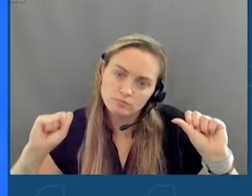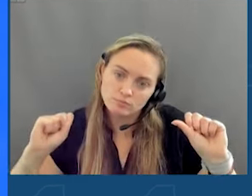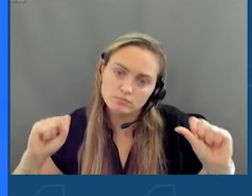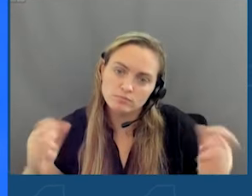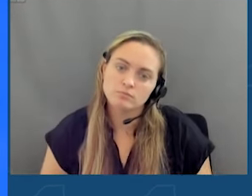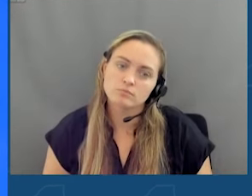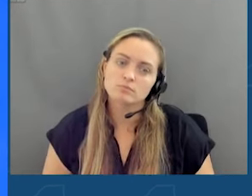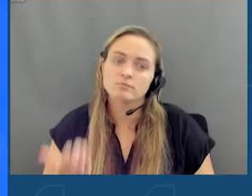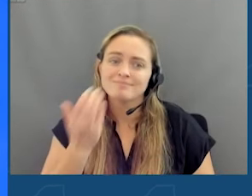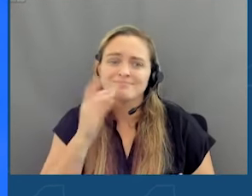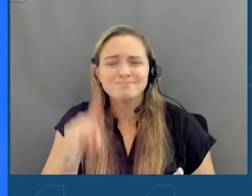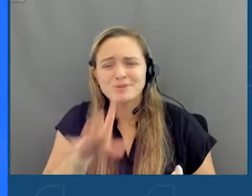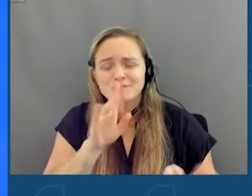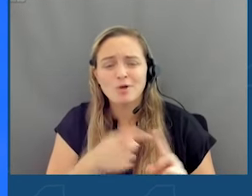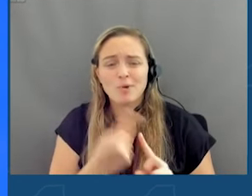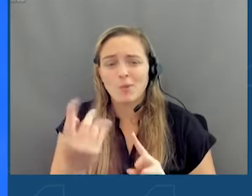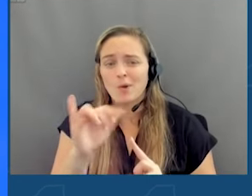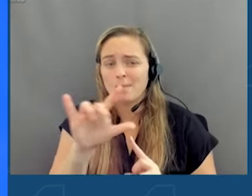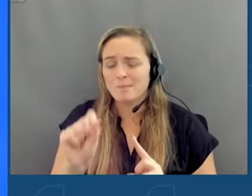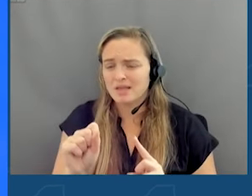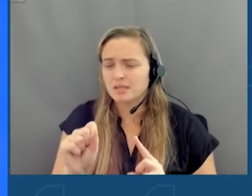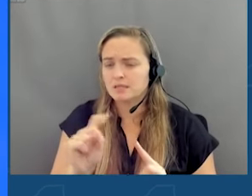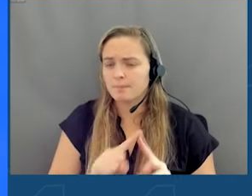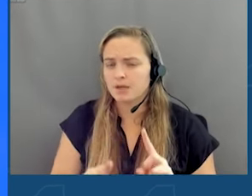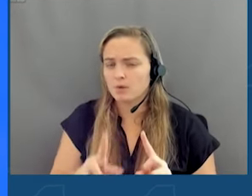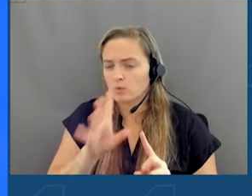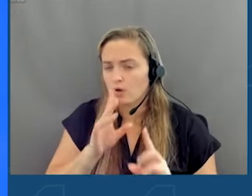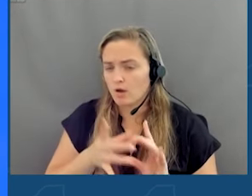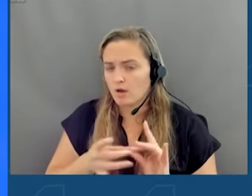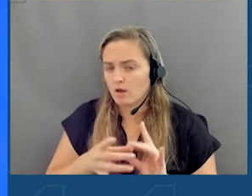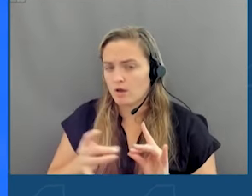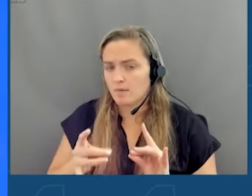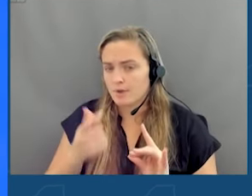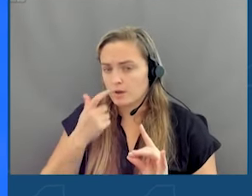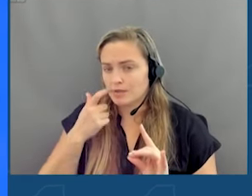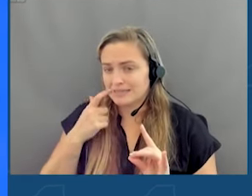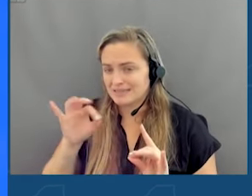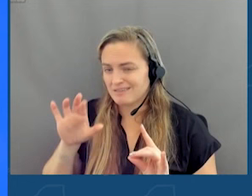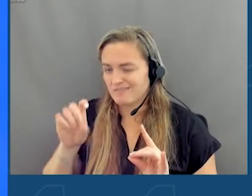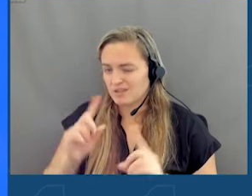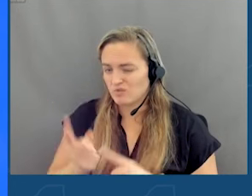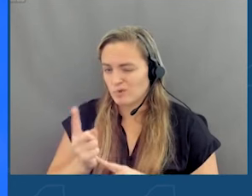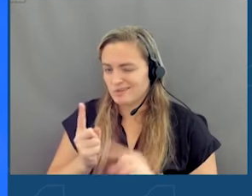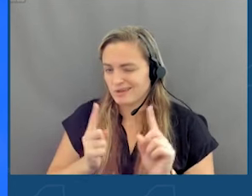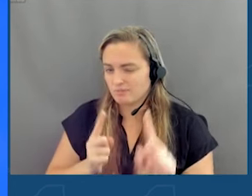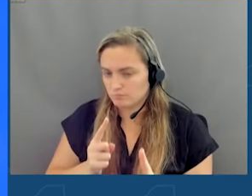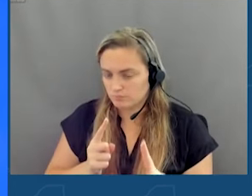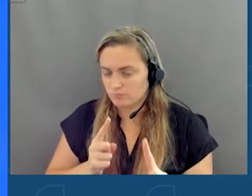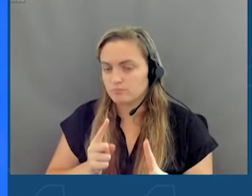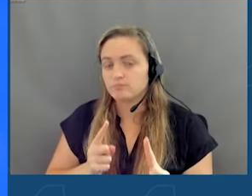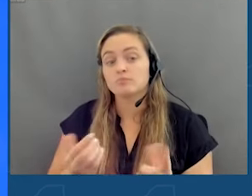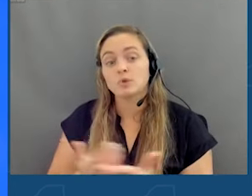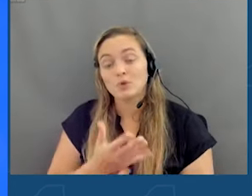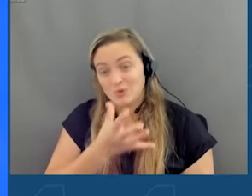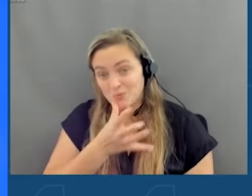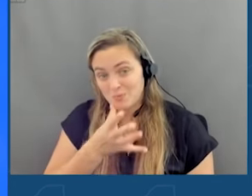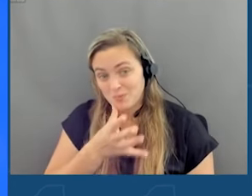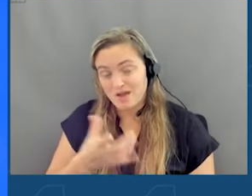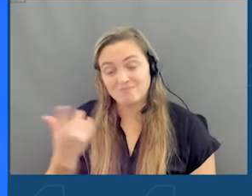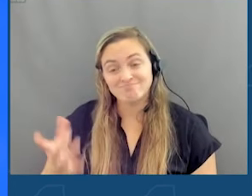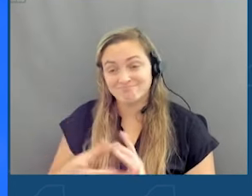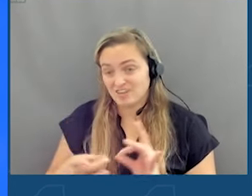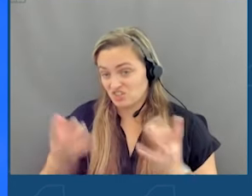that I'm supposed to talk about one of the bills, but I do want to talk about addictive feeds for one second. As a new mom, as was mentioned,